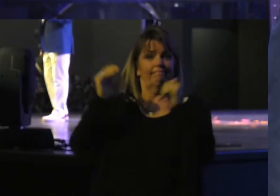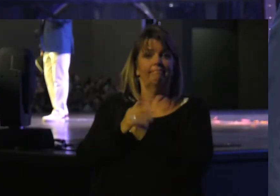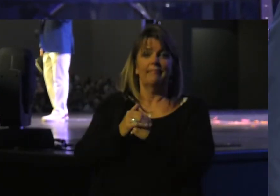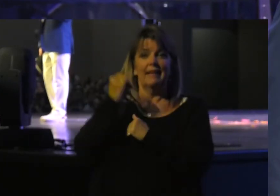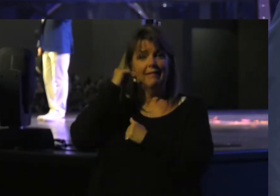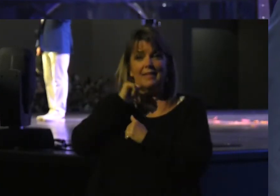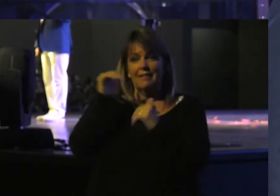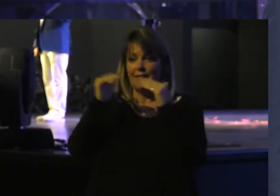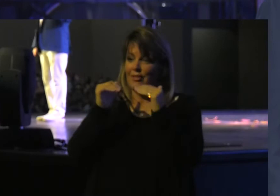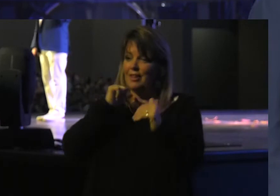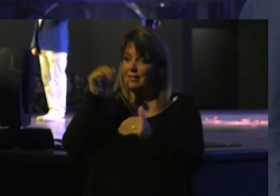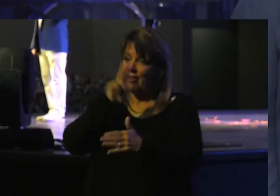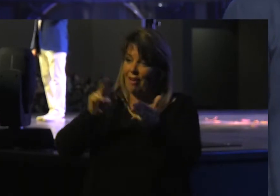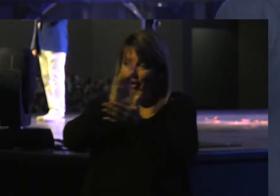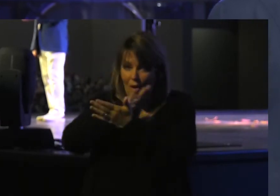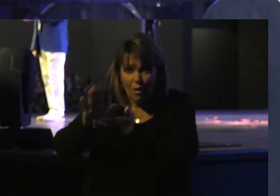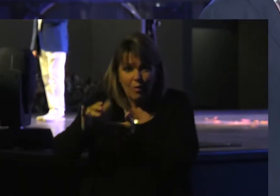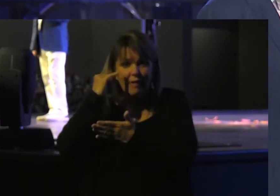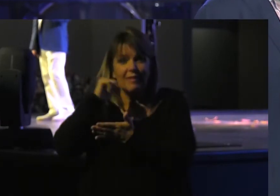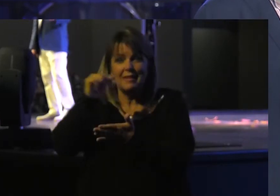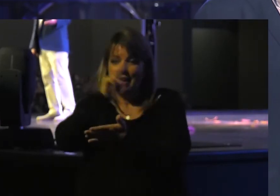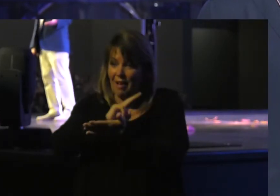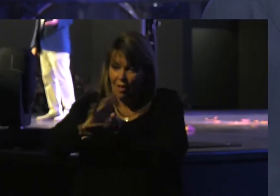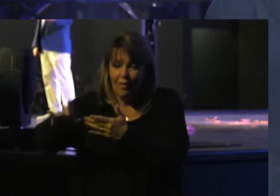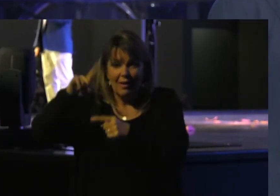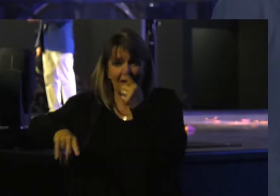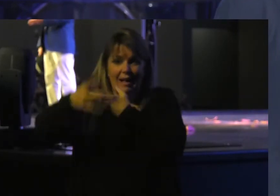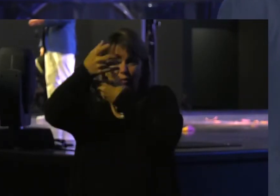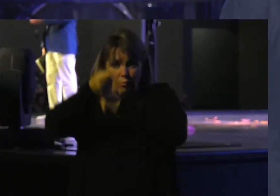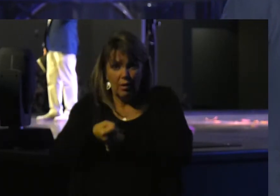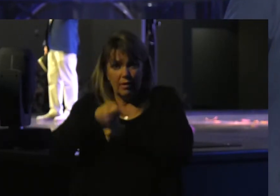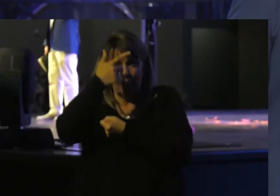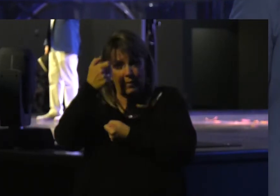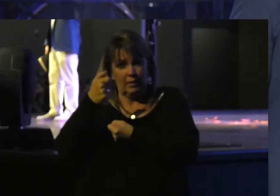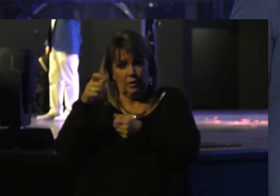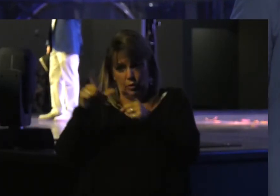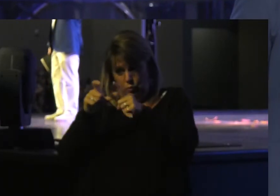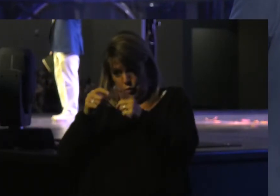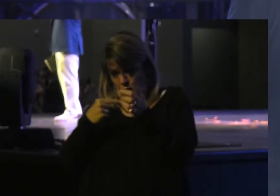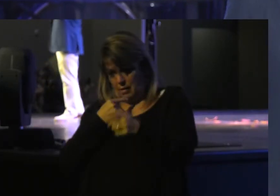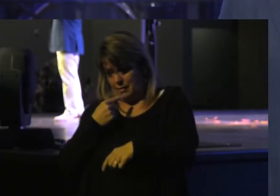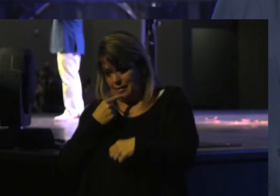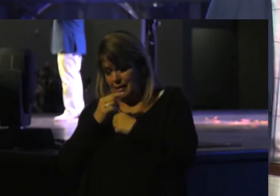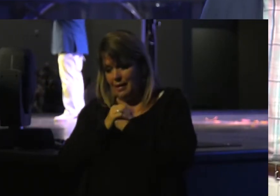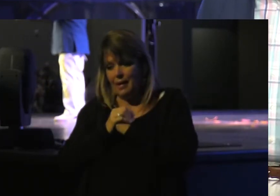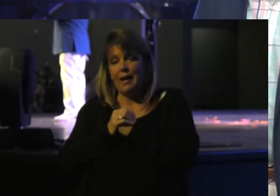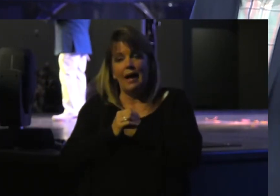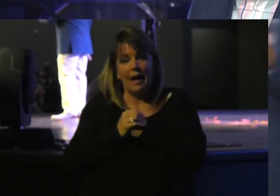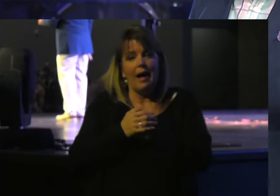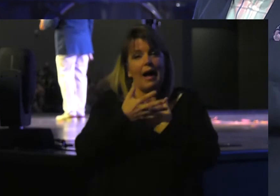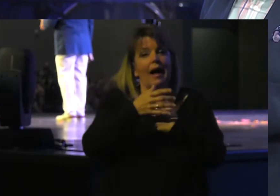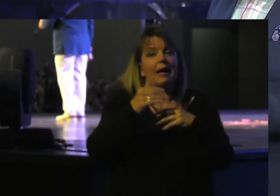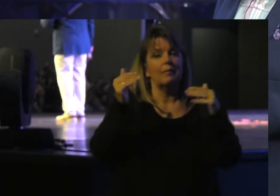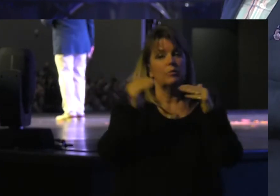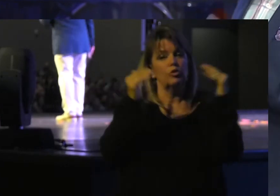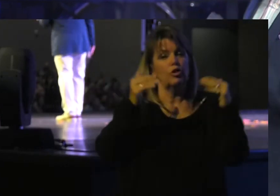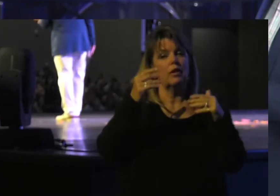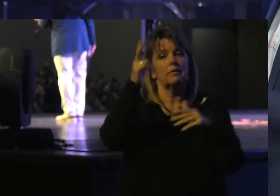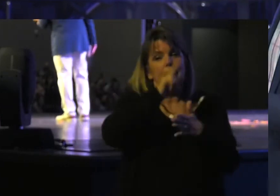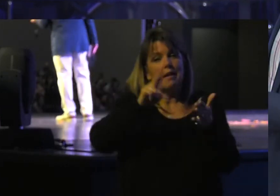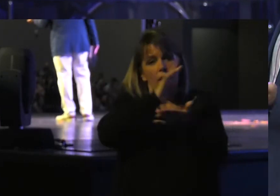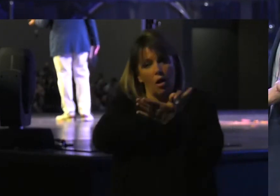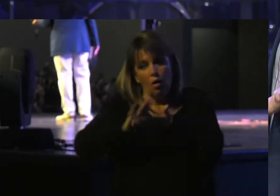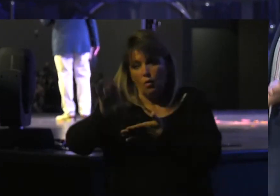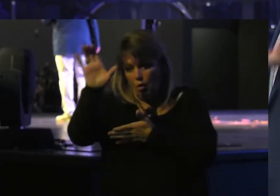Holy If he's Not Holy He can't Be trusted Because he Said in His word I am Both Just And Holy So